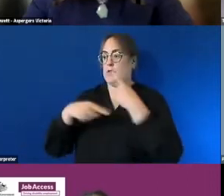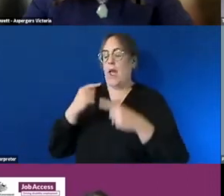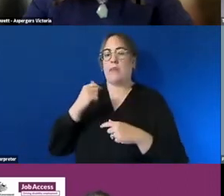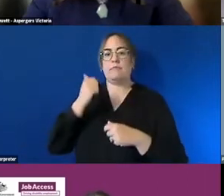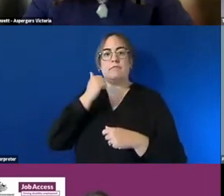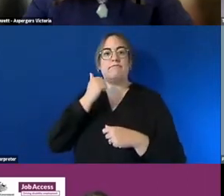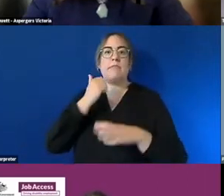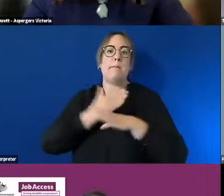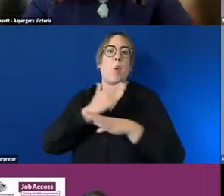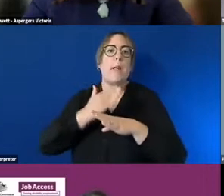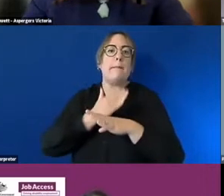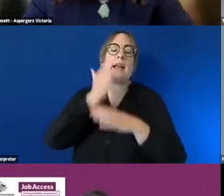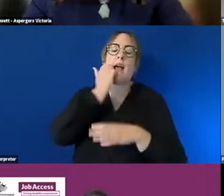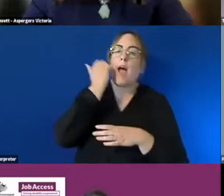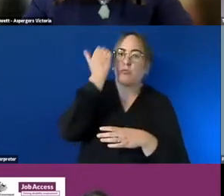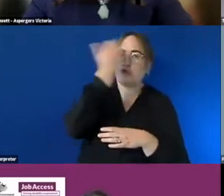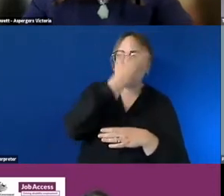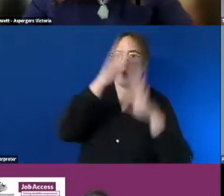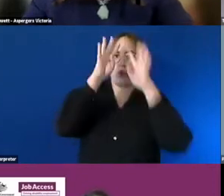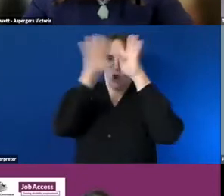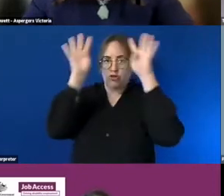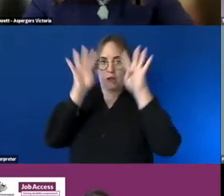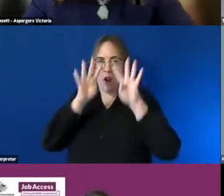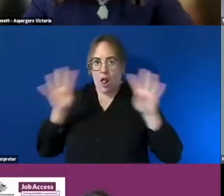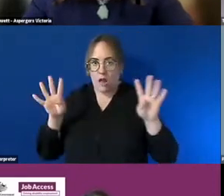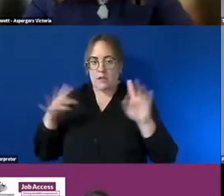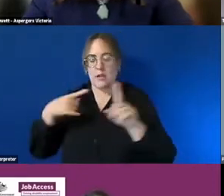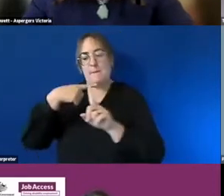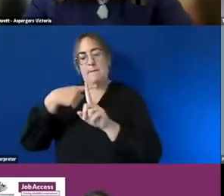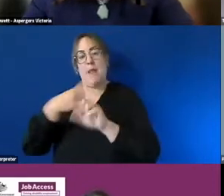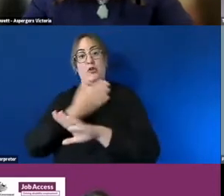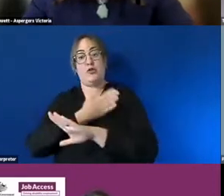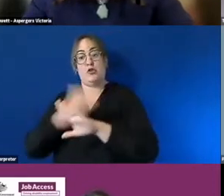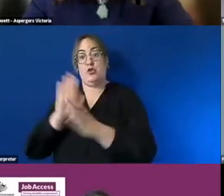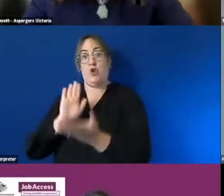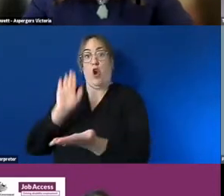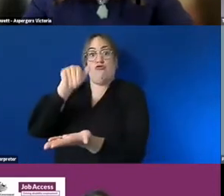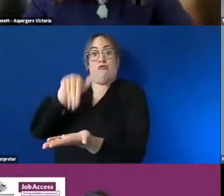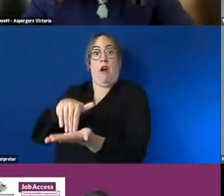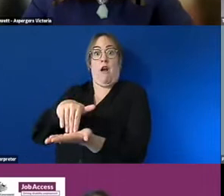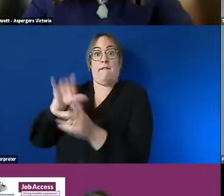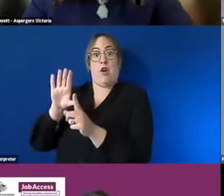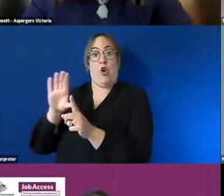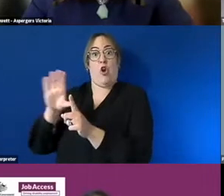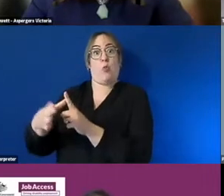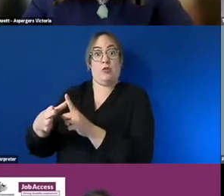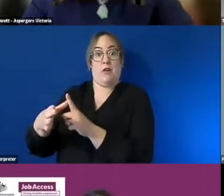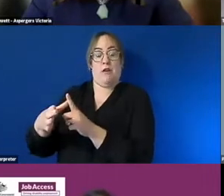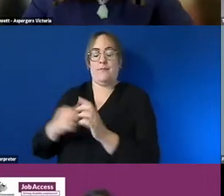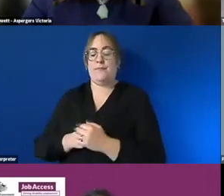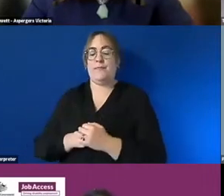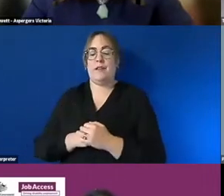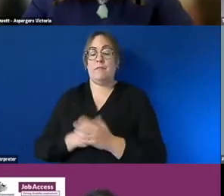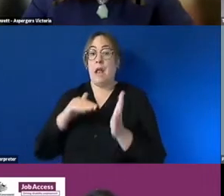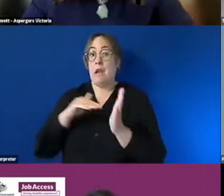toronto islander background as well as people from newly arrived um multicultural backgrounds and here we are talking about um people from uh